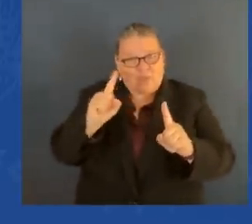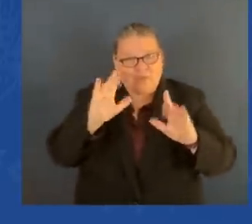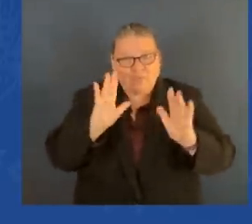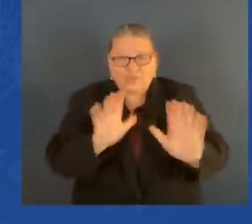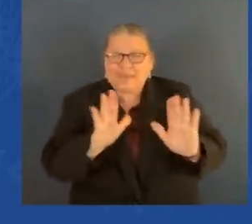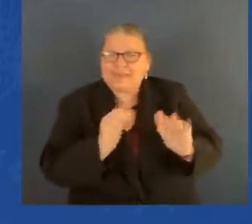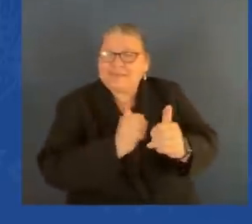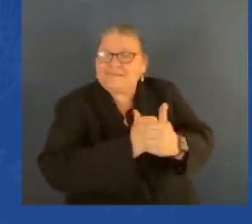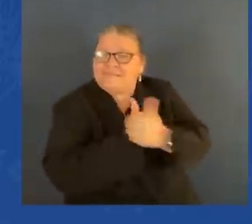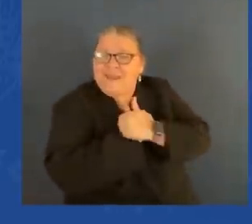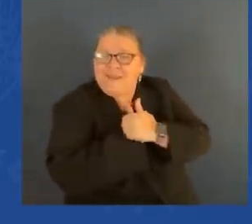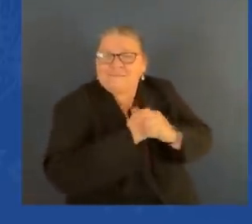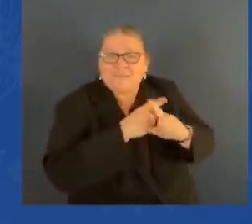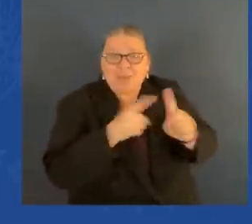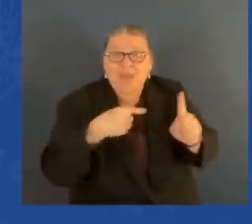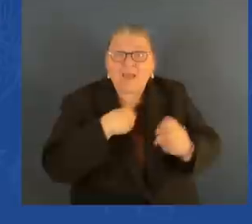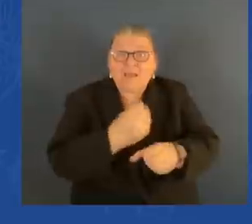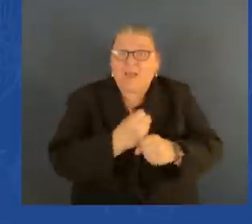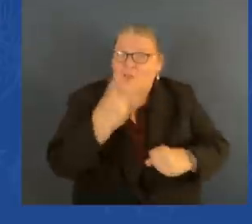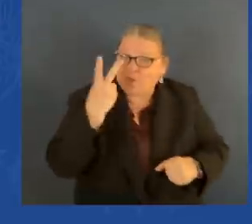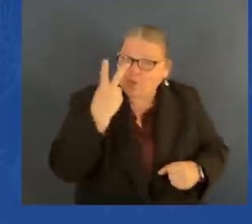Had to ask her five times.